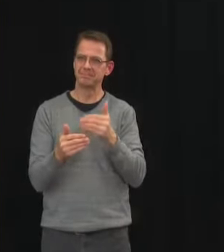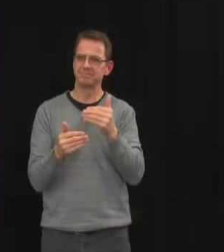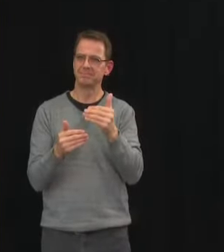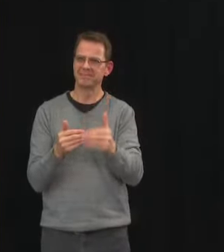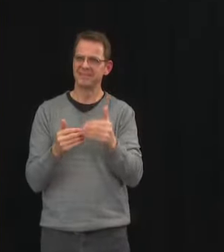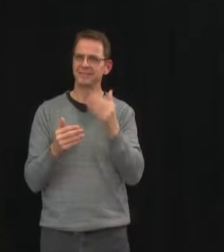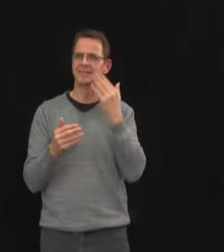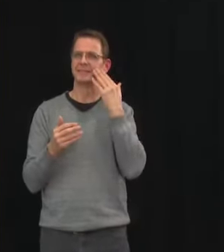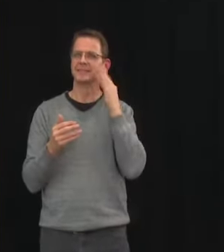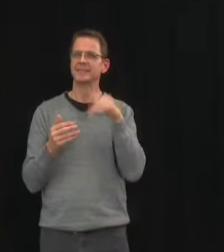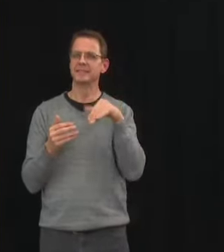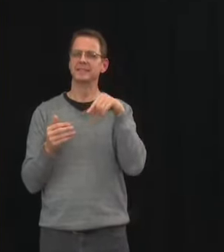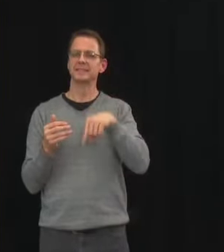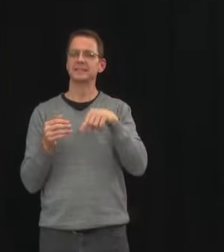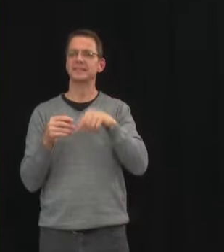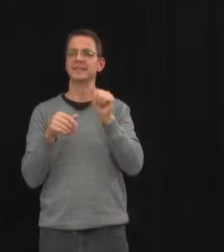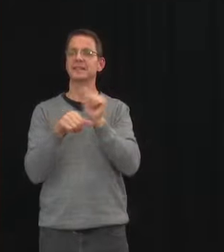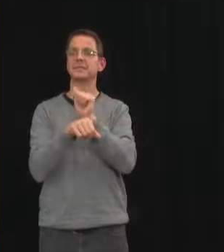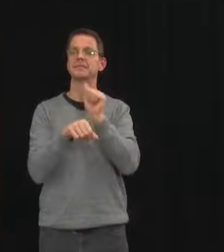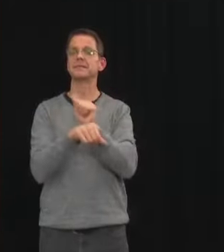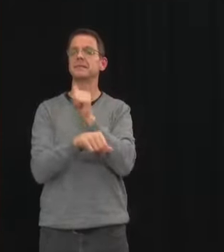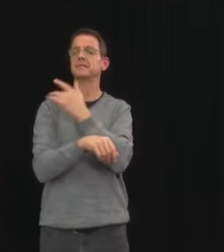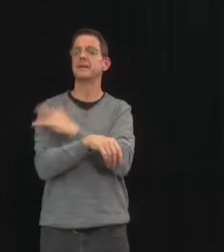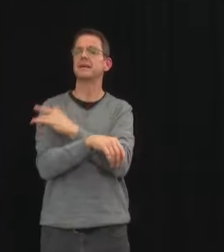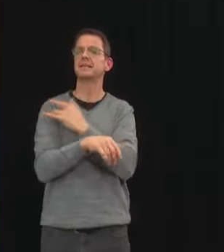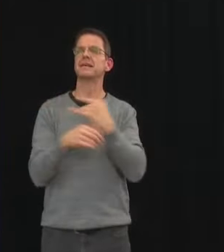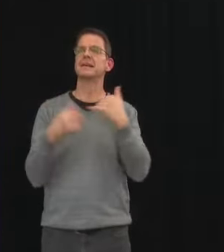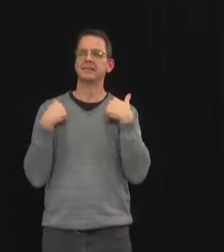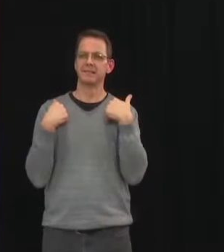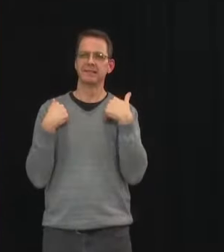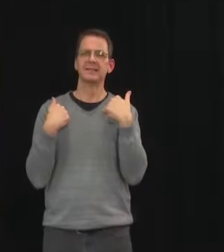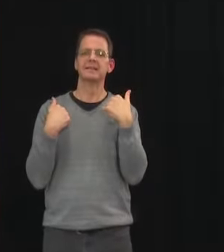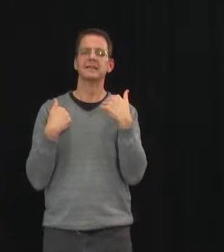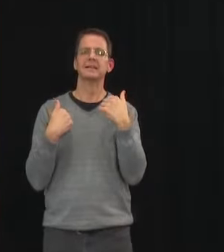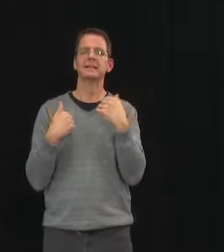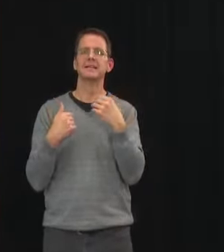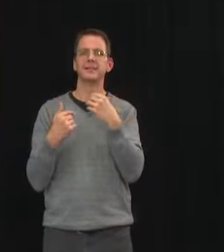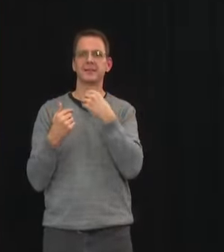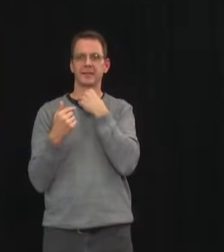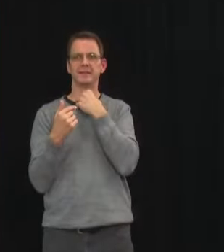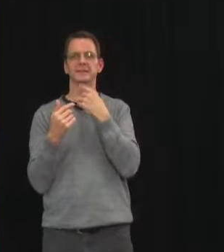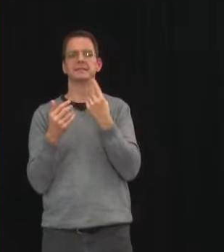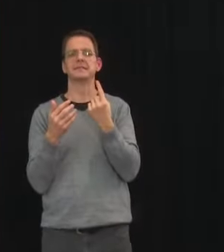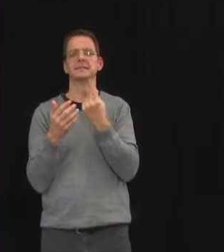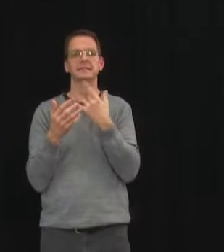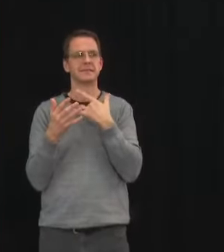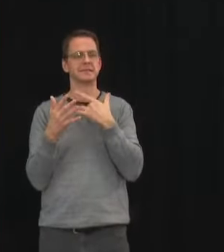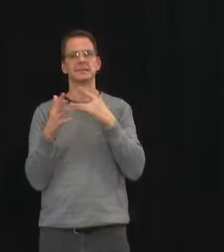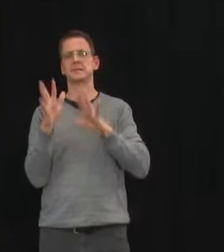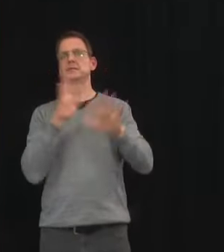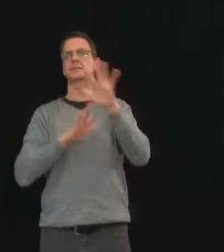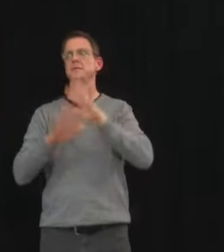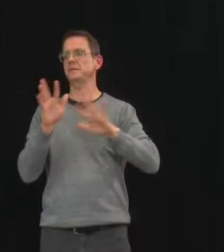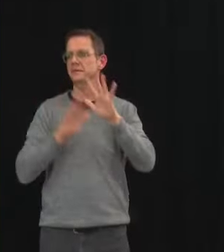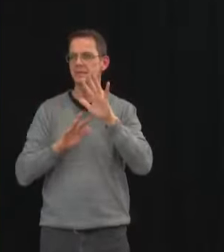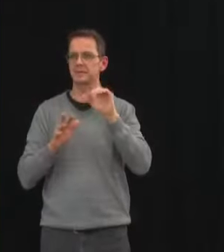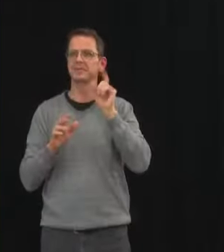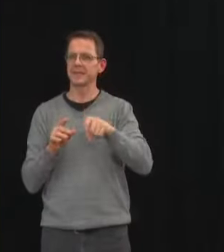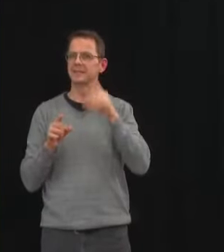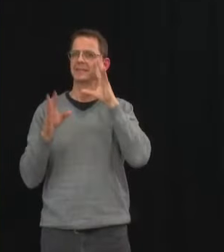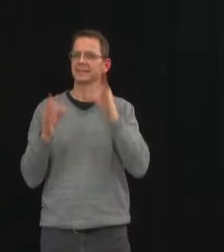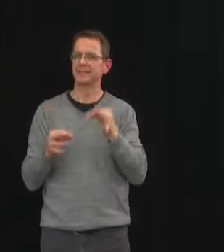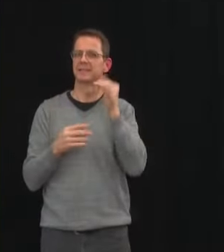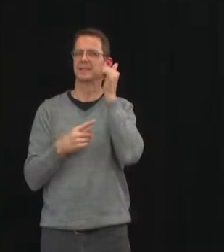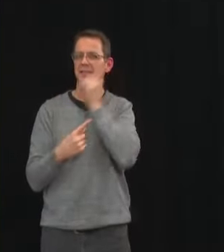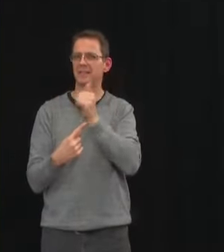make every day still deeply matter. As with the previous step we will continue to monitor hospitalizations to ensure they're